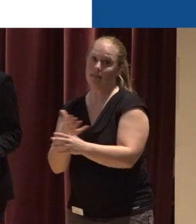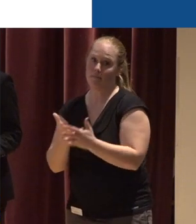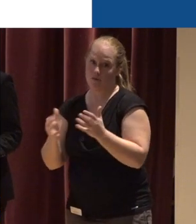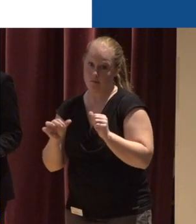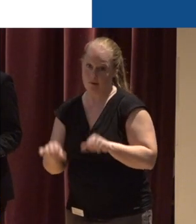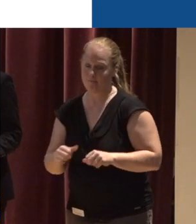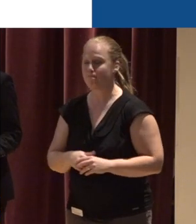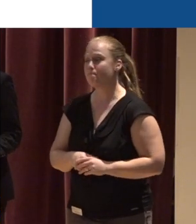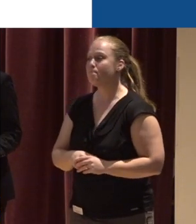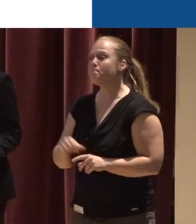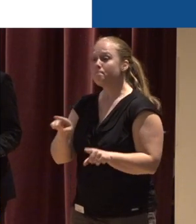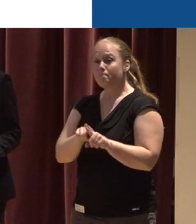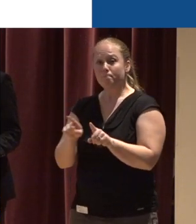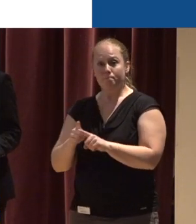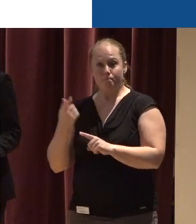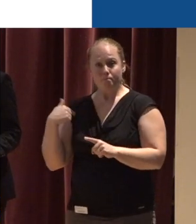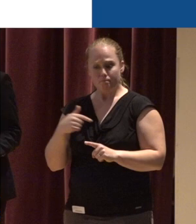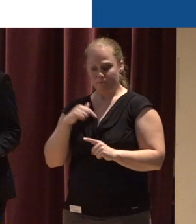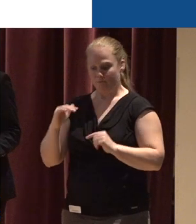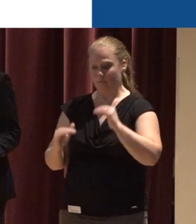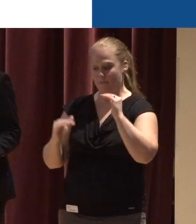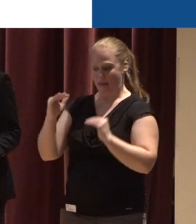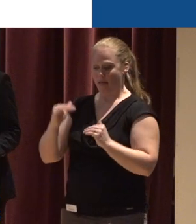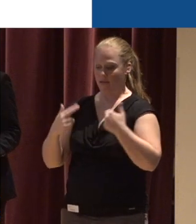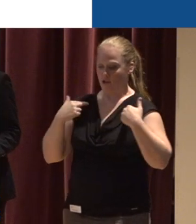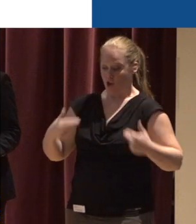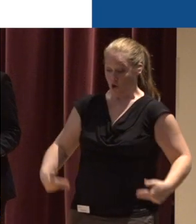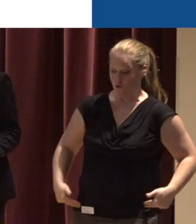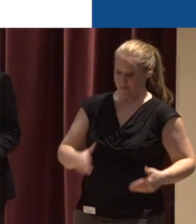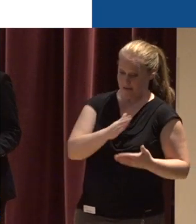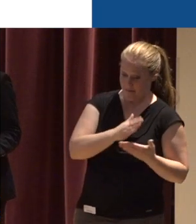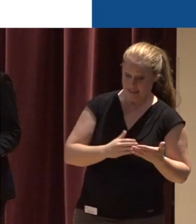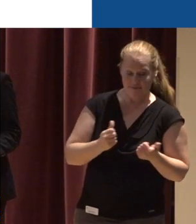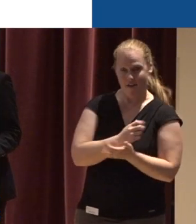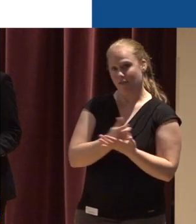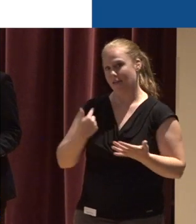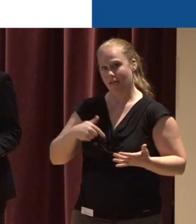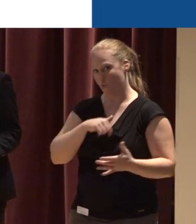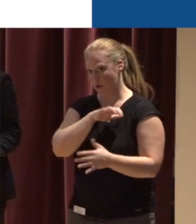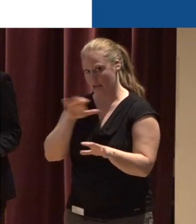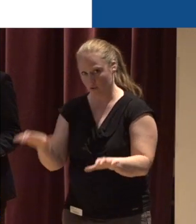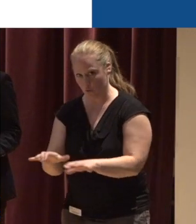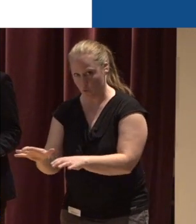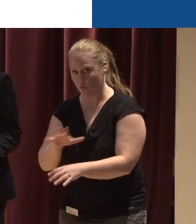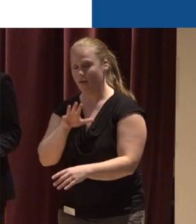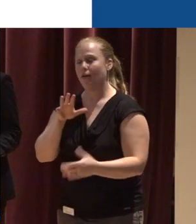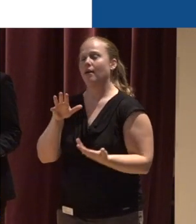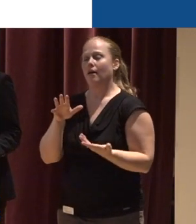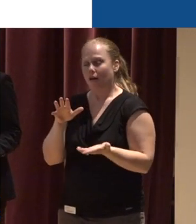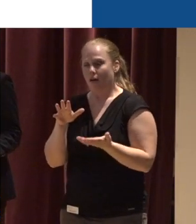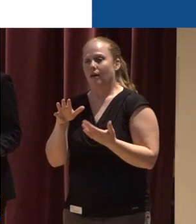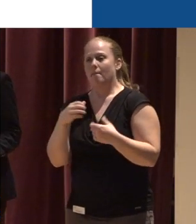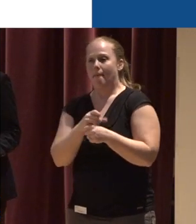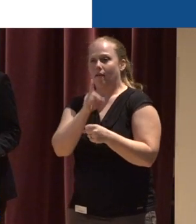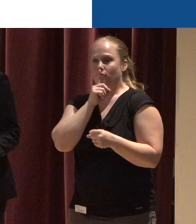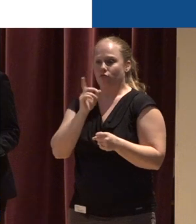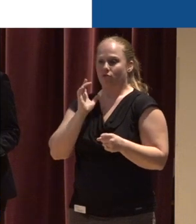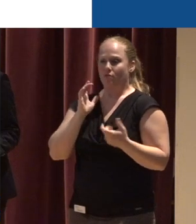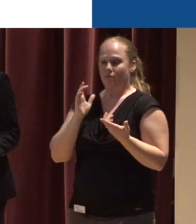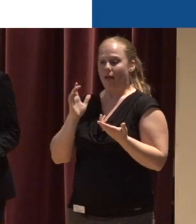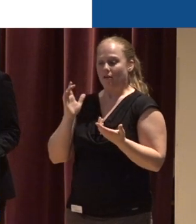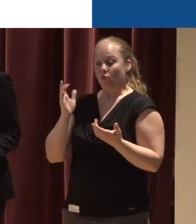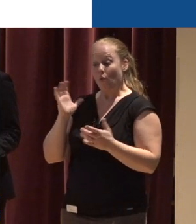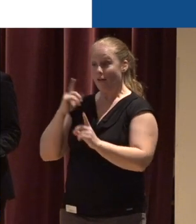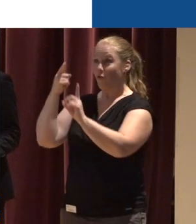We obviously need to balance the human component in anything that we do We want to make sure that our form follows our